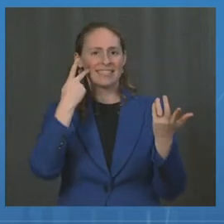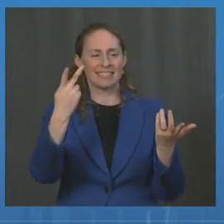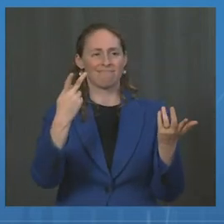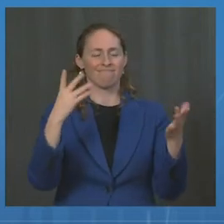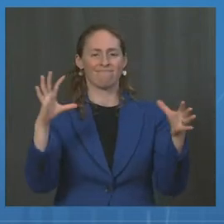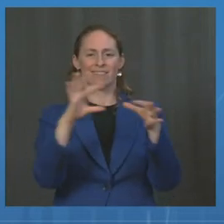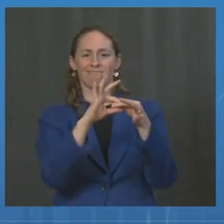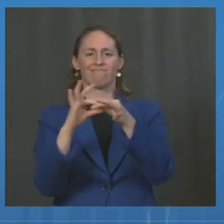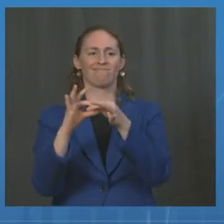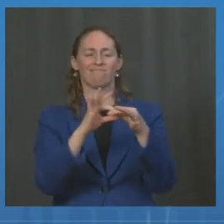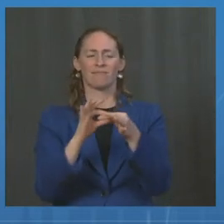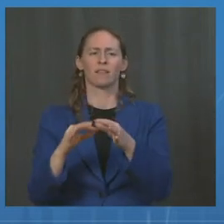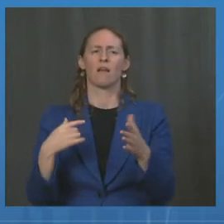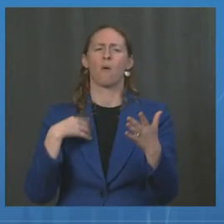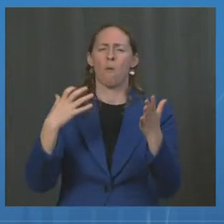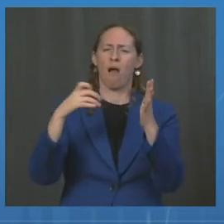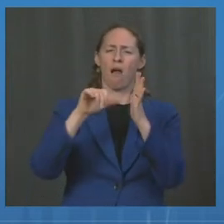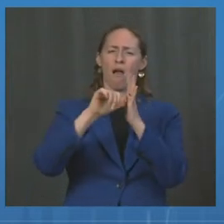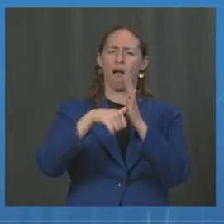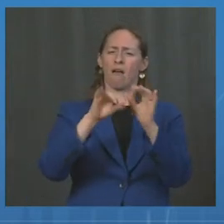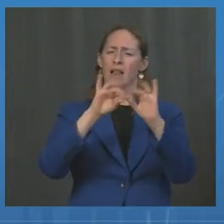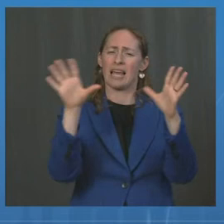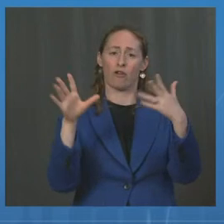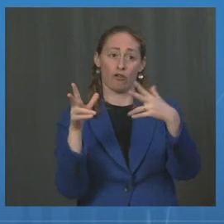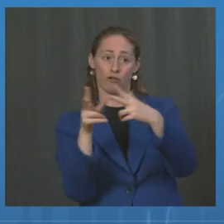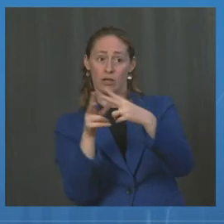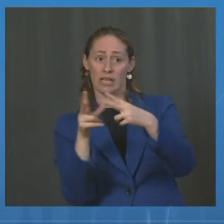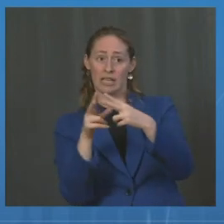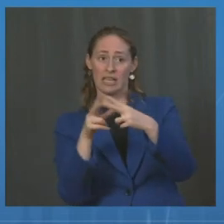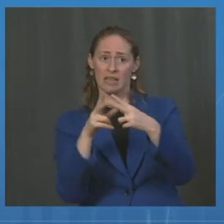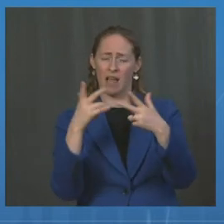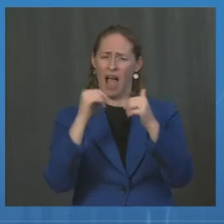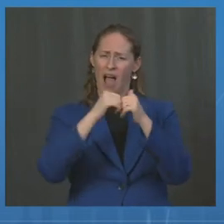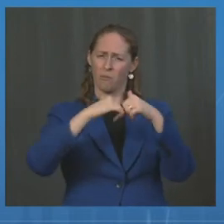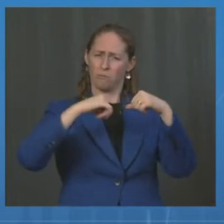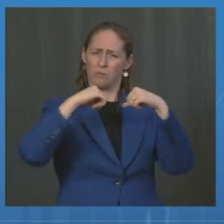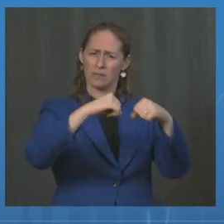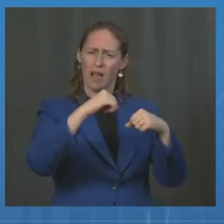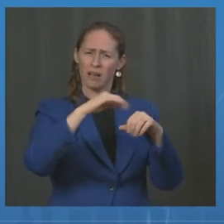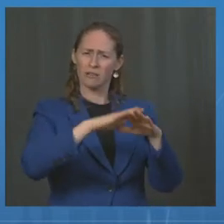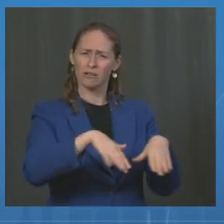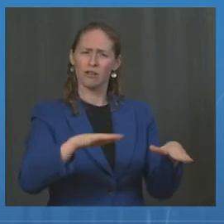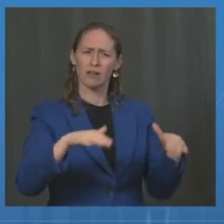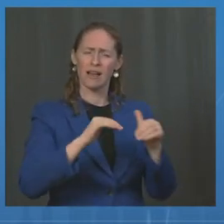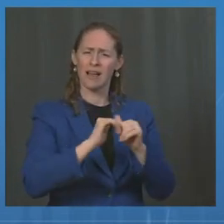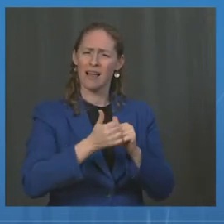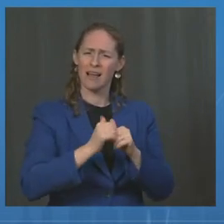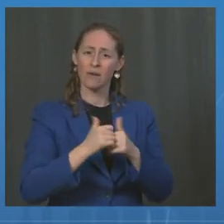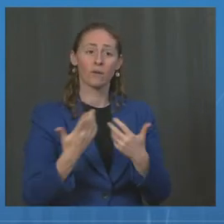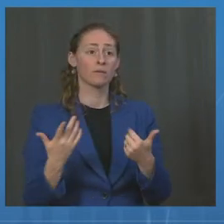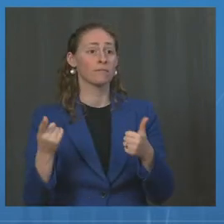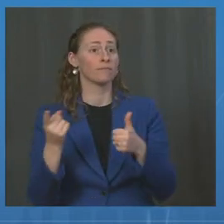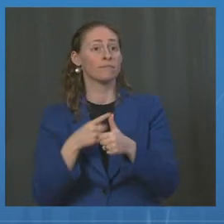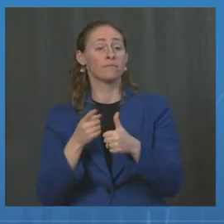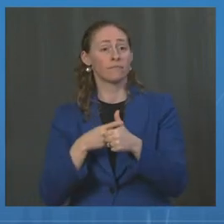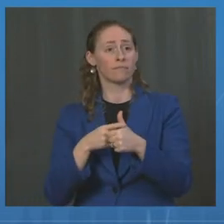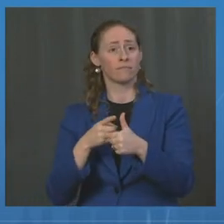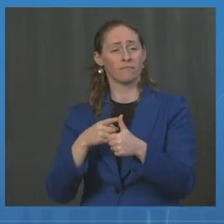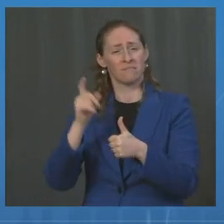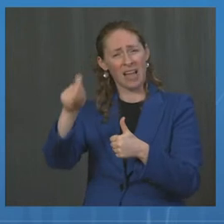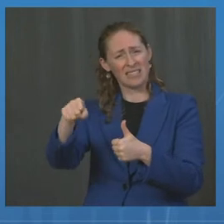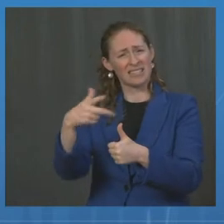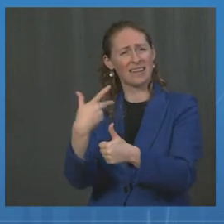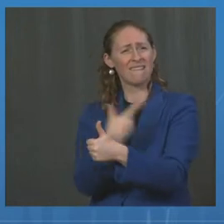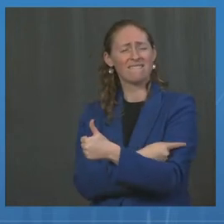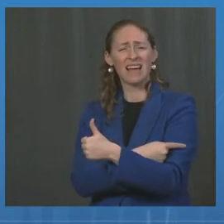emphasize three important points to protect our children. First, we continue to vaccinate, we must continue